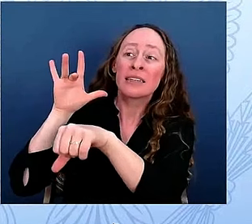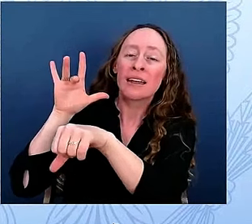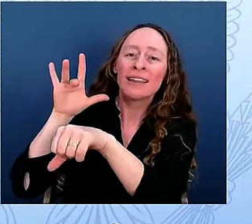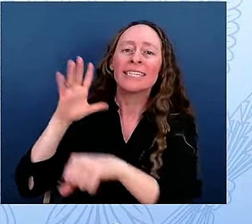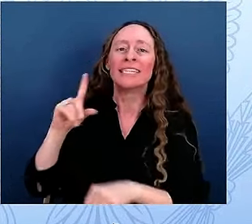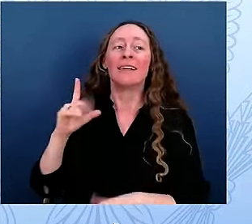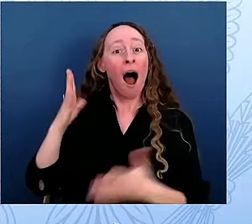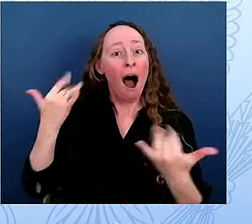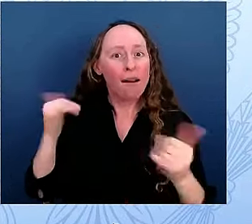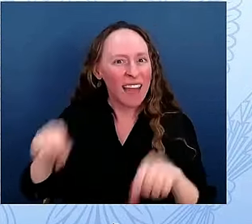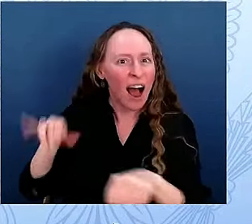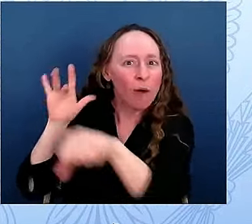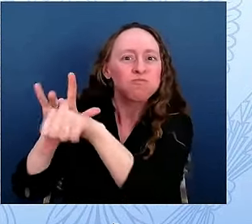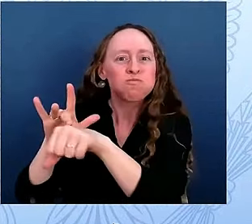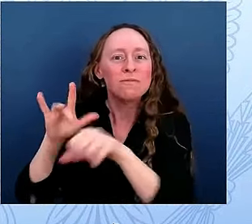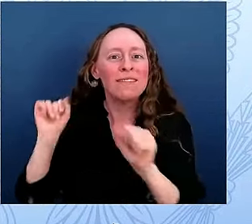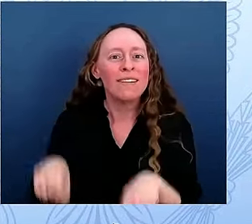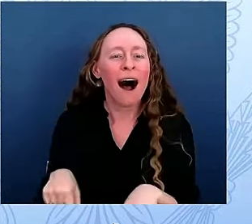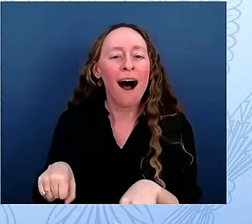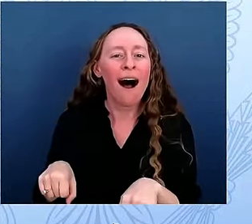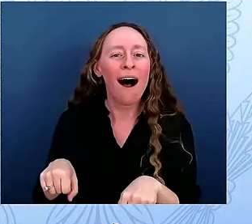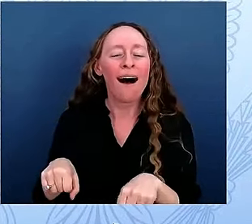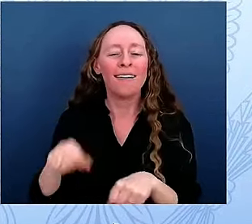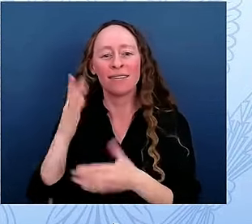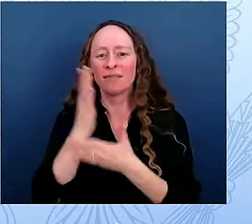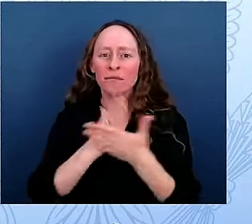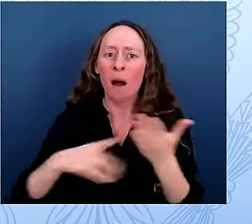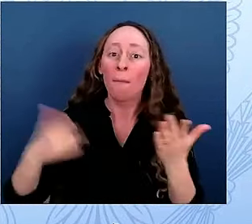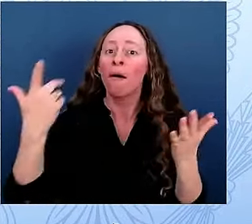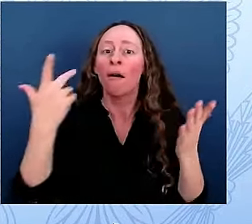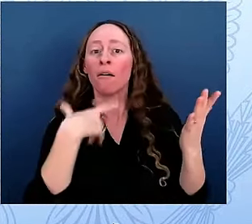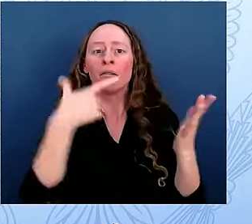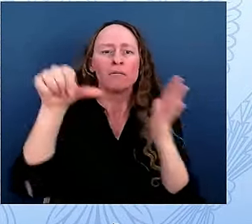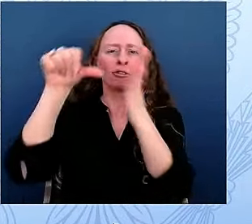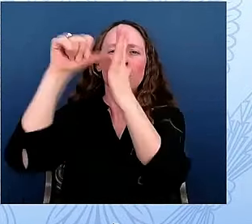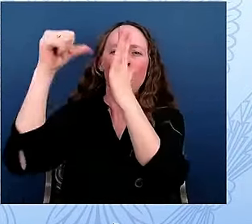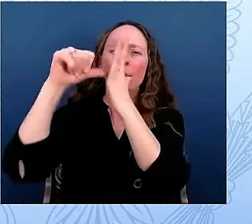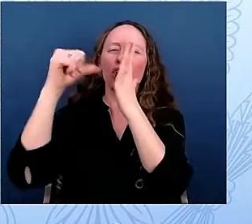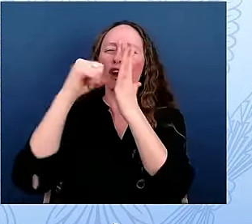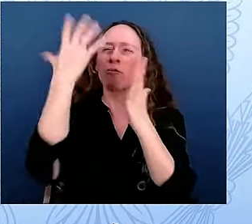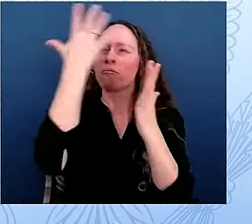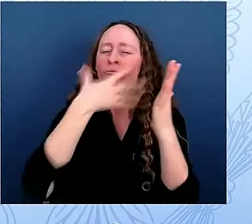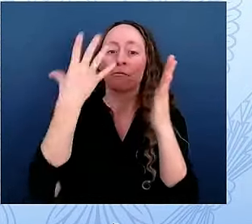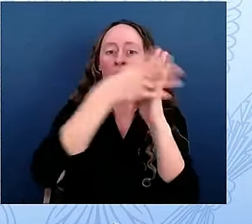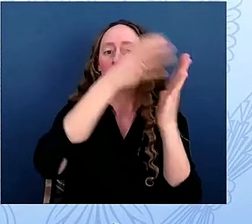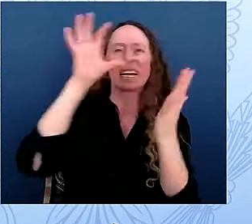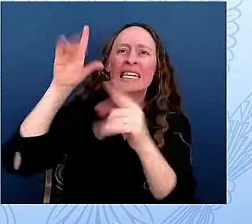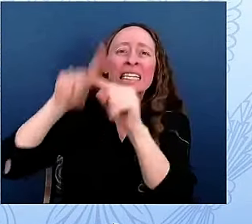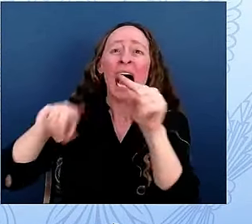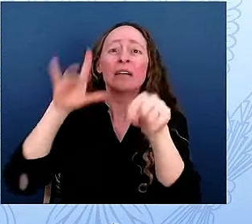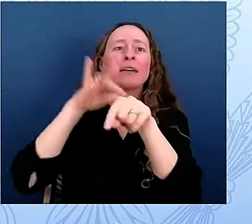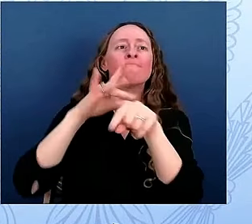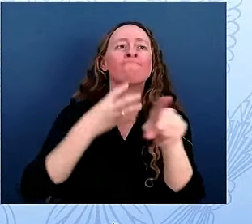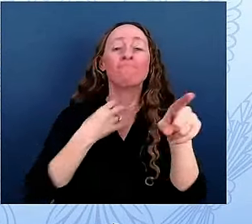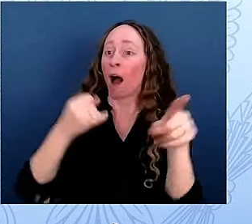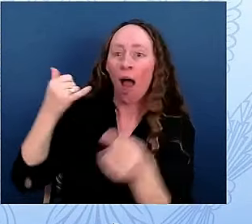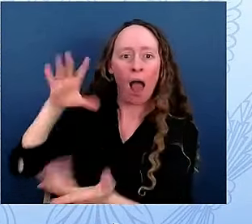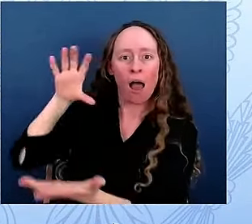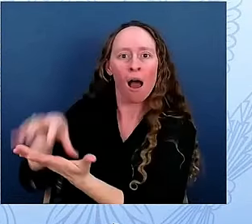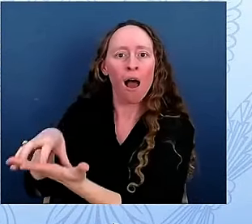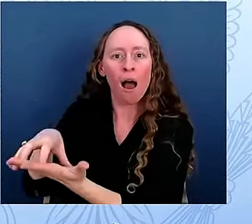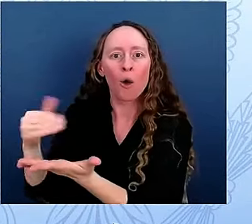the features of some of the sculptured faces and touch the shining fabric on the furniture of the blue room.